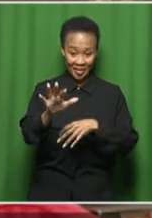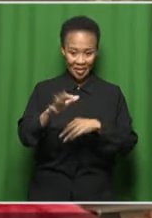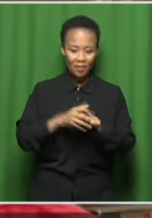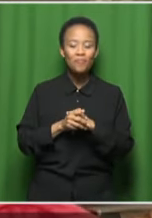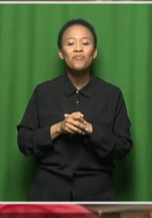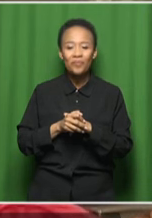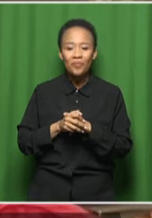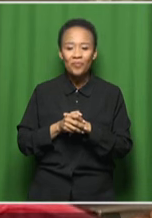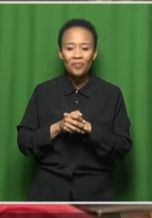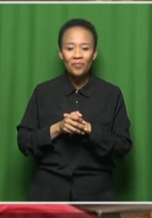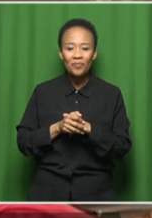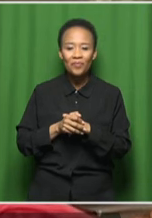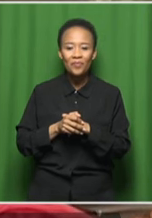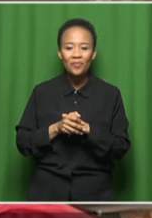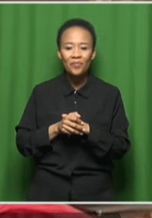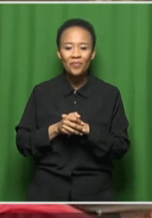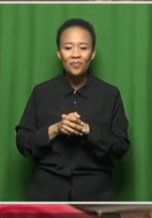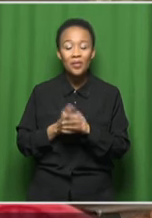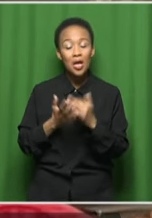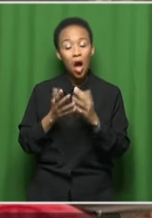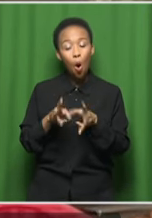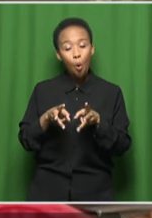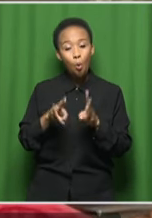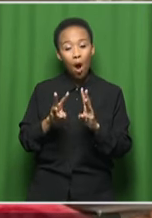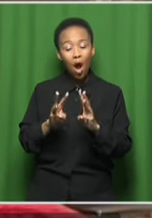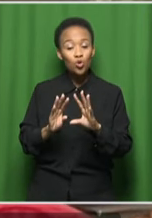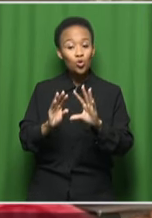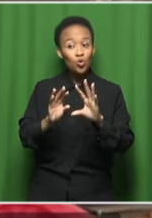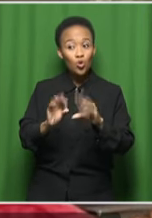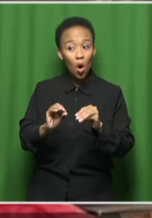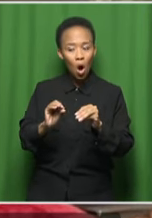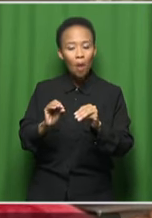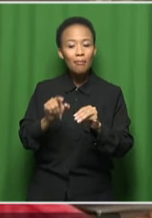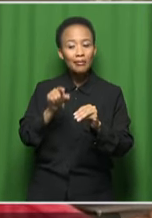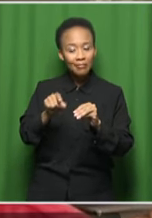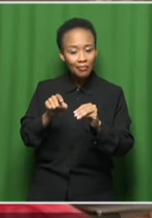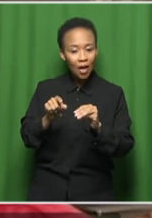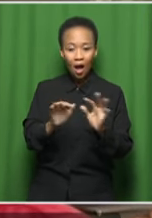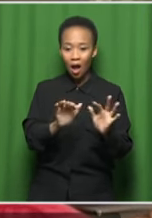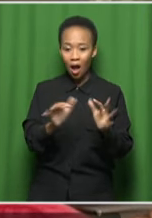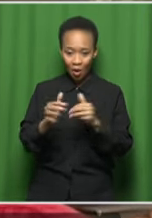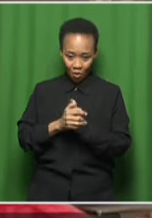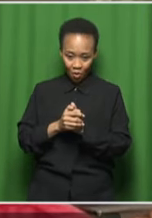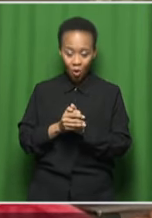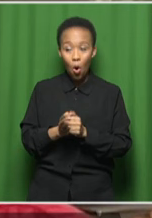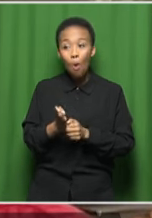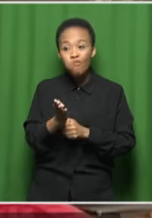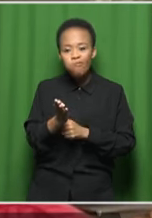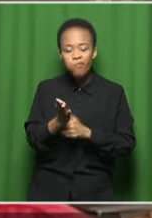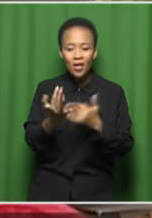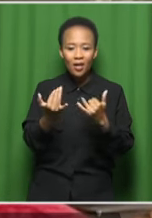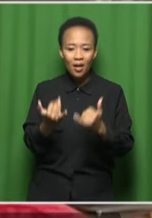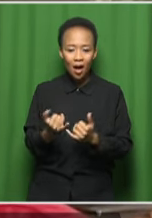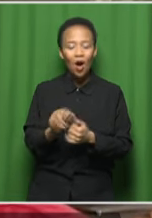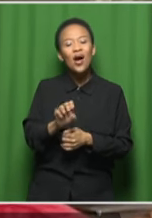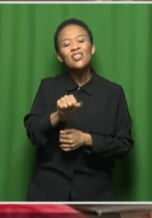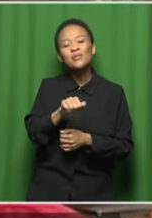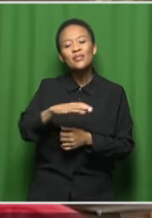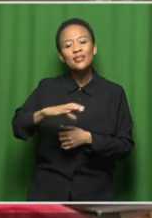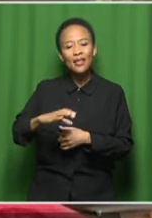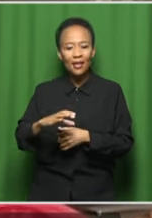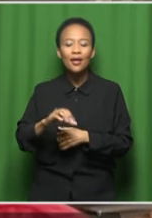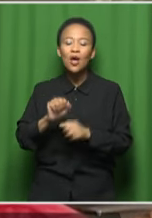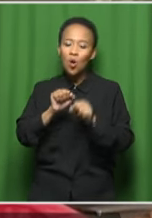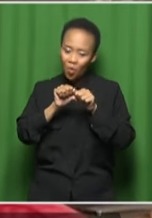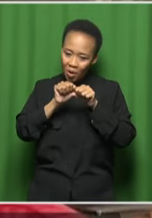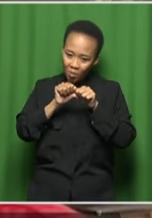Because of the ways in which we can stop that is actually sitting right there in your studio. If broadcasters broadcast